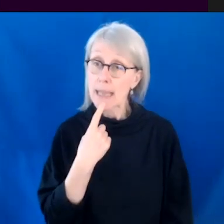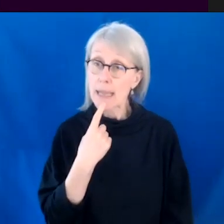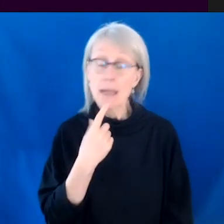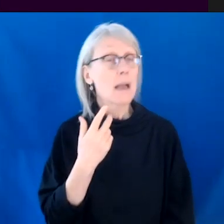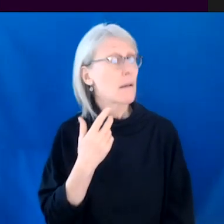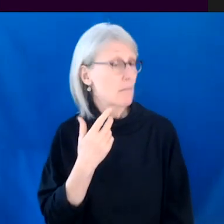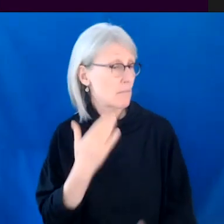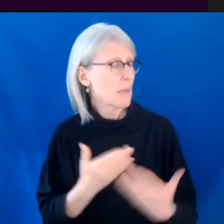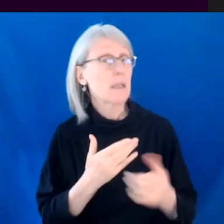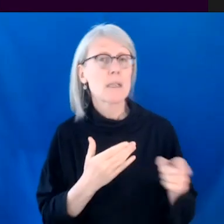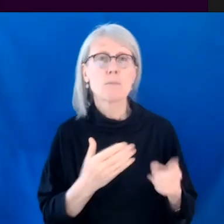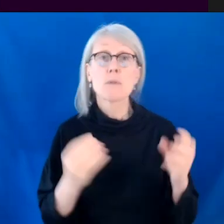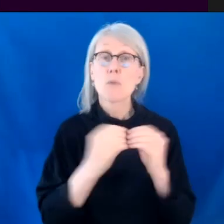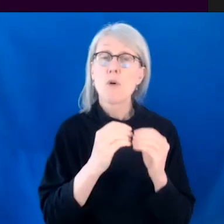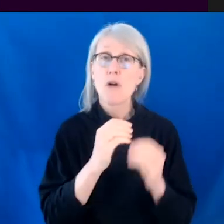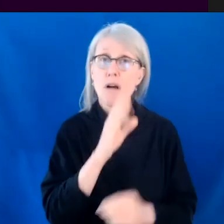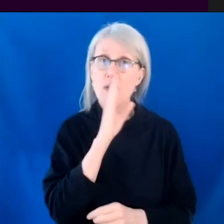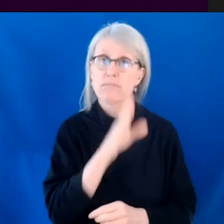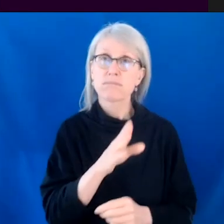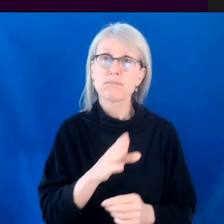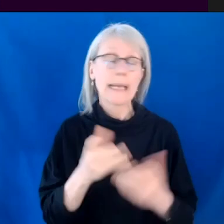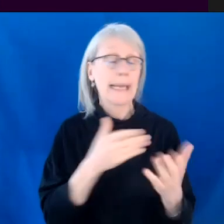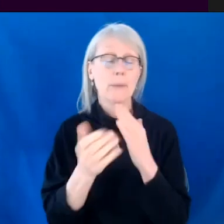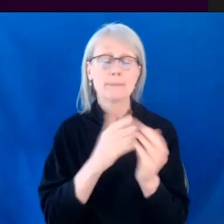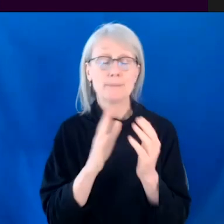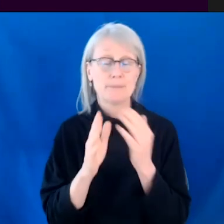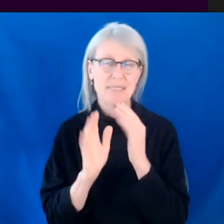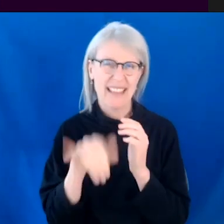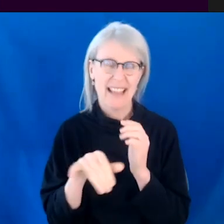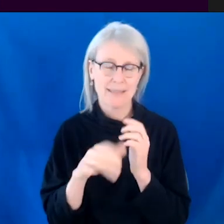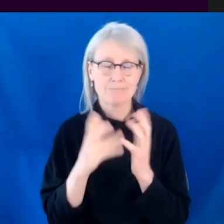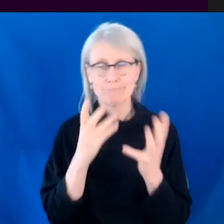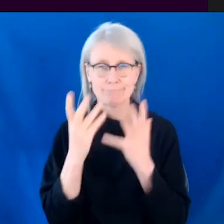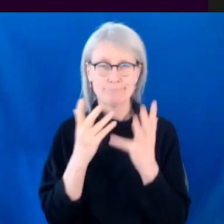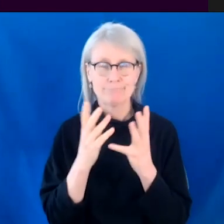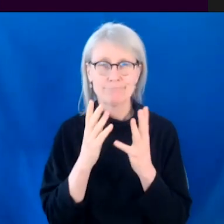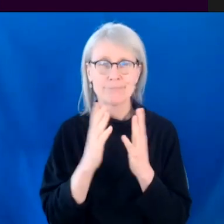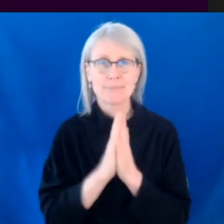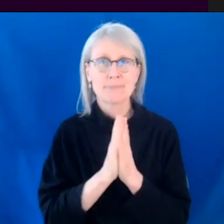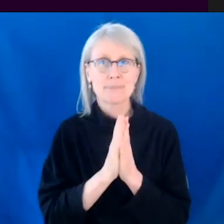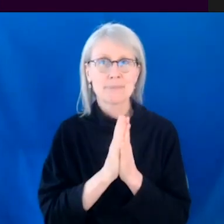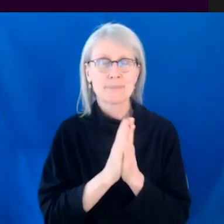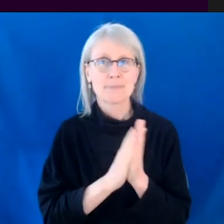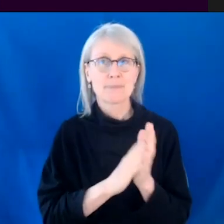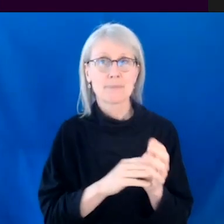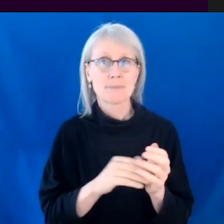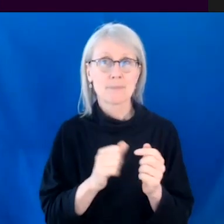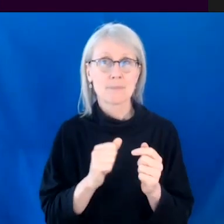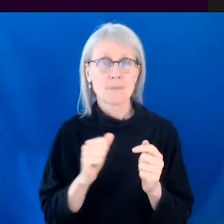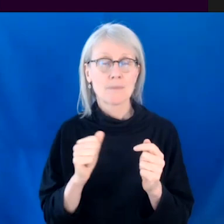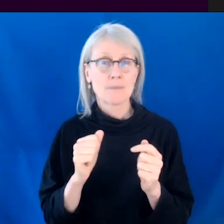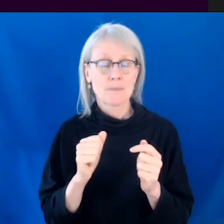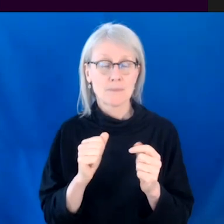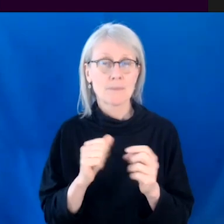maybe he would be more forceful. Um, anyway, so that's kind of how I approach it, which is just, I mean, let yourself